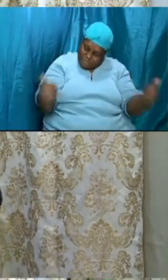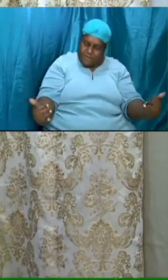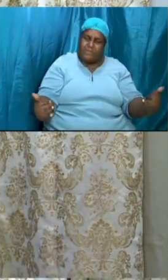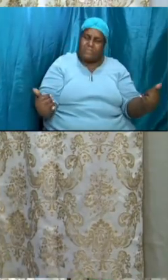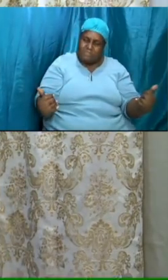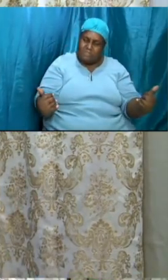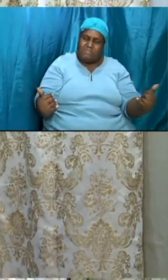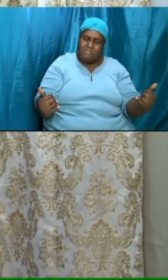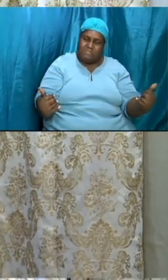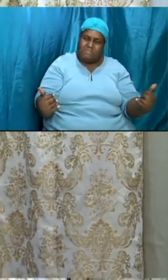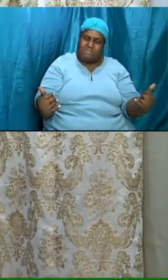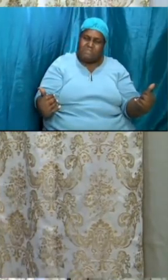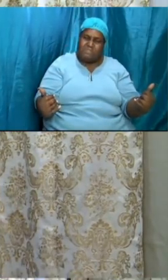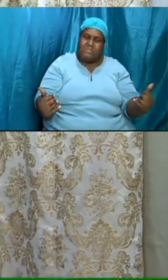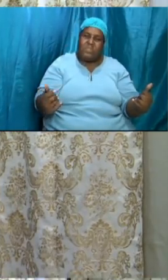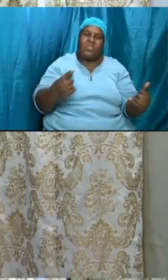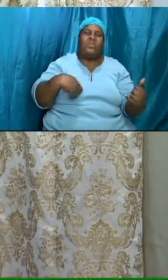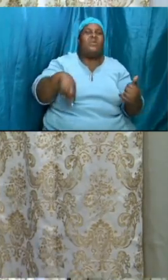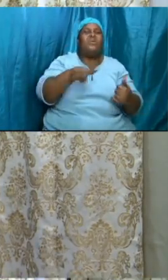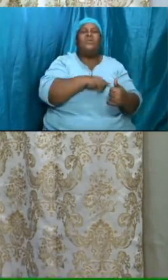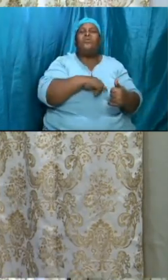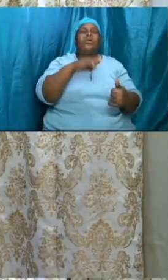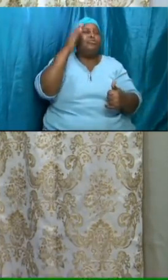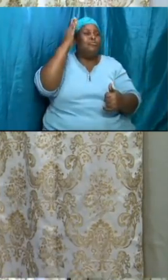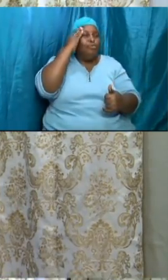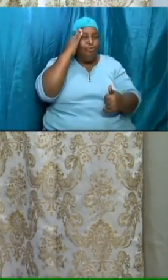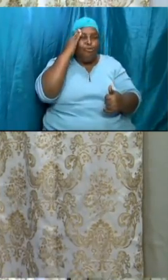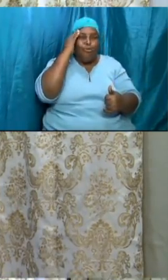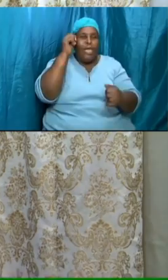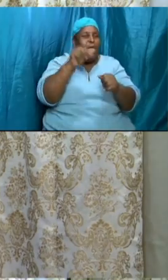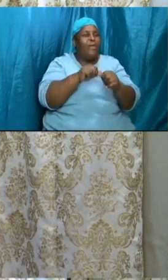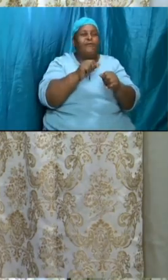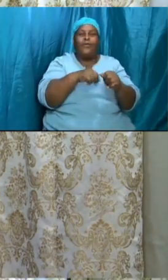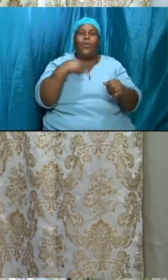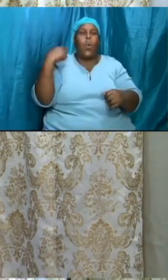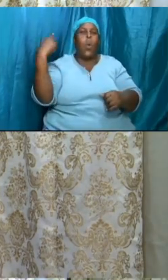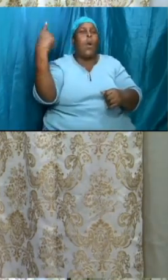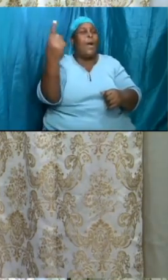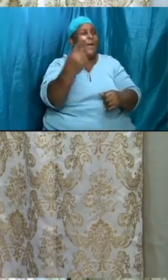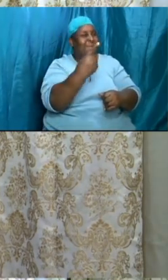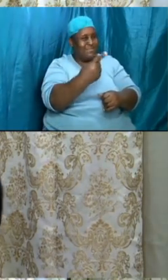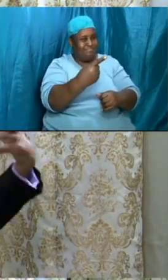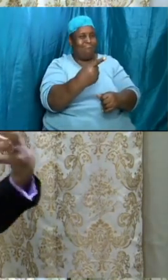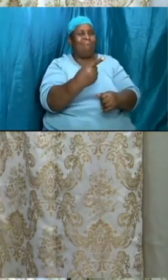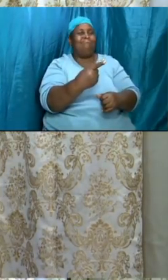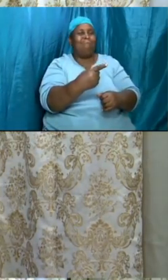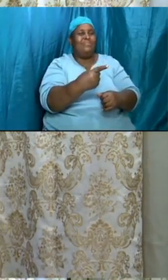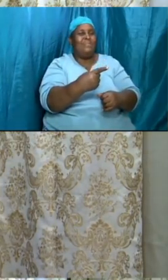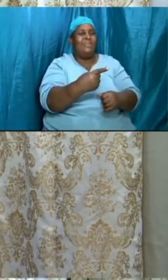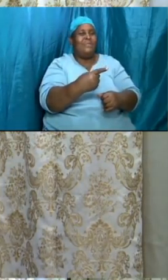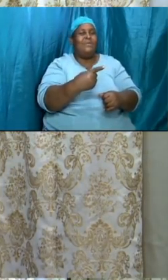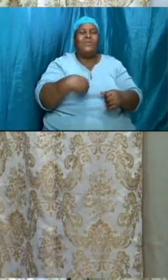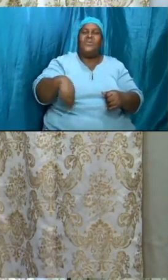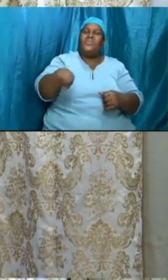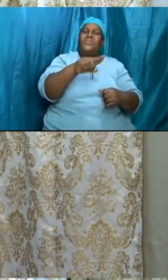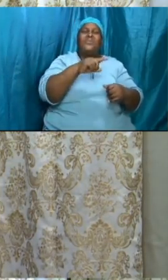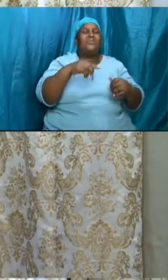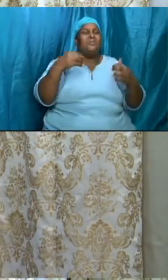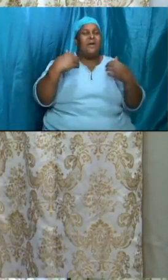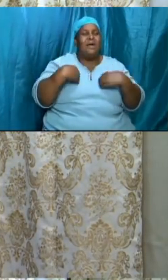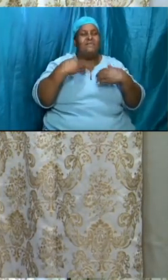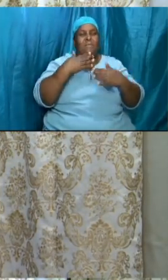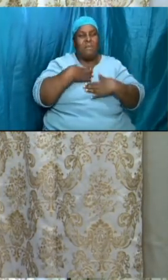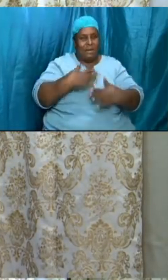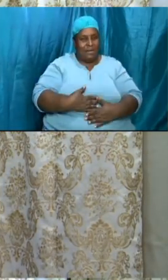we get there we are going to know each other we are going to have bodies fashion like unto his glorious body